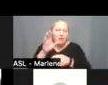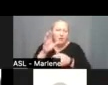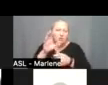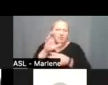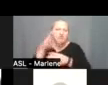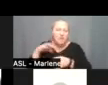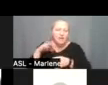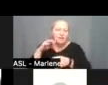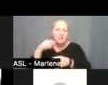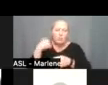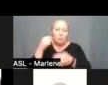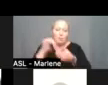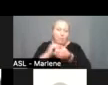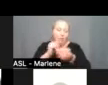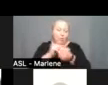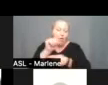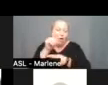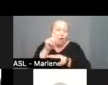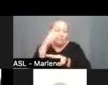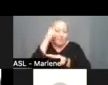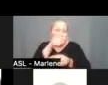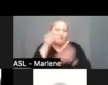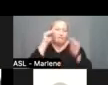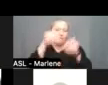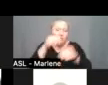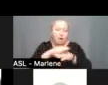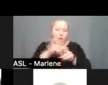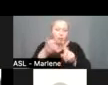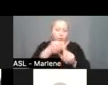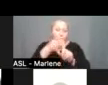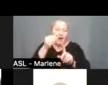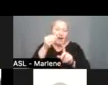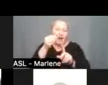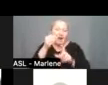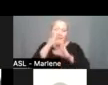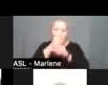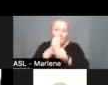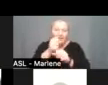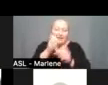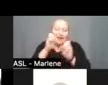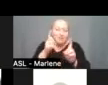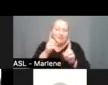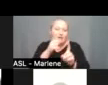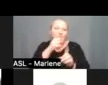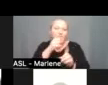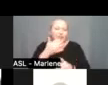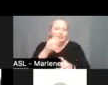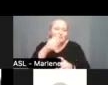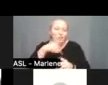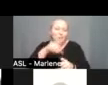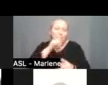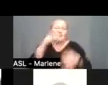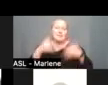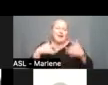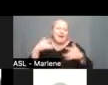with alder because they're really focused on um recruiting and attracting educators of color and so we're excited um